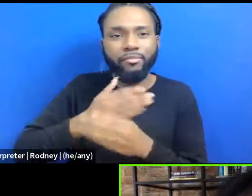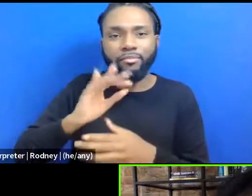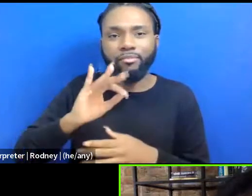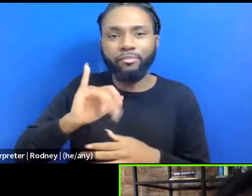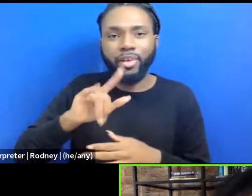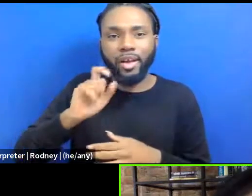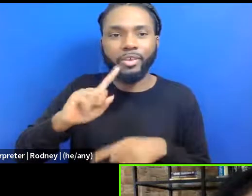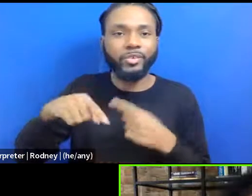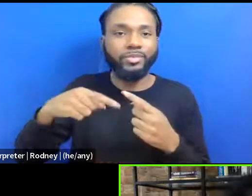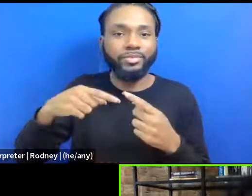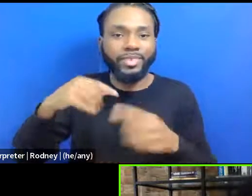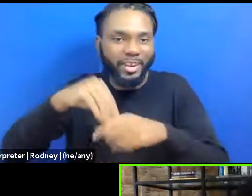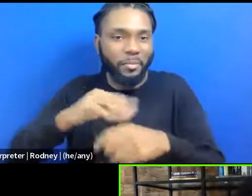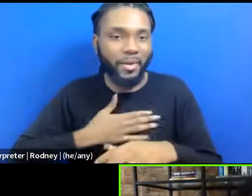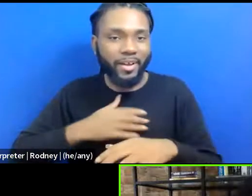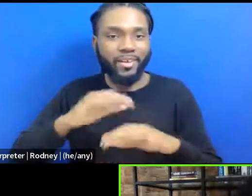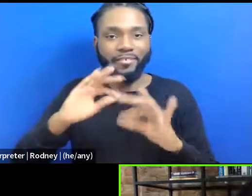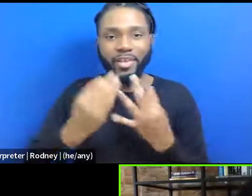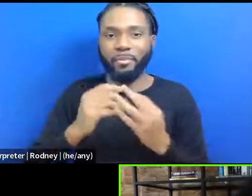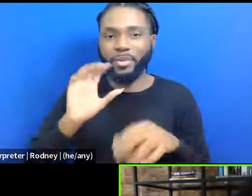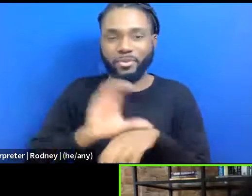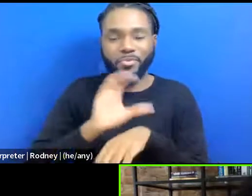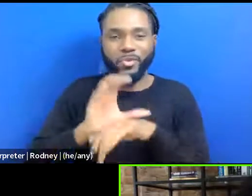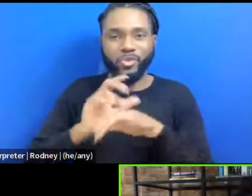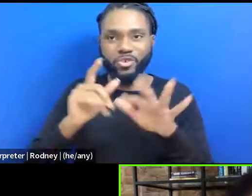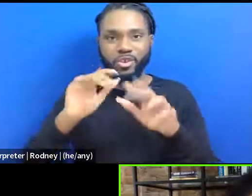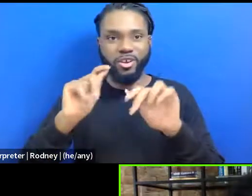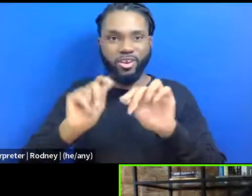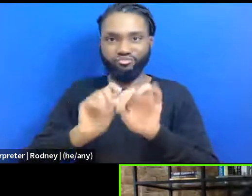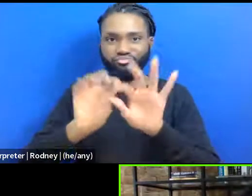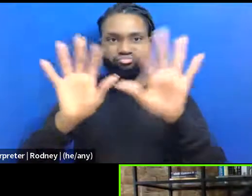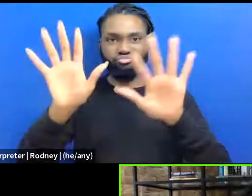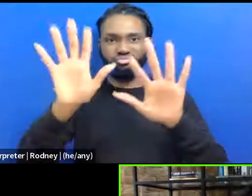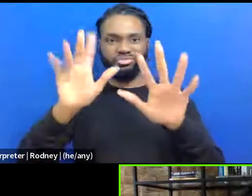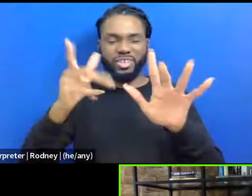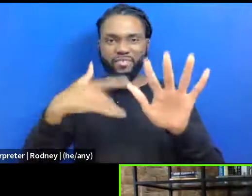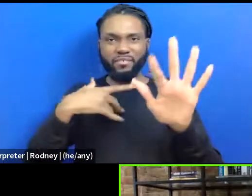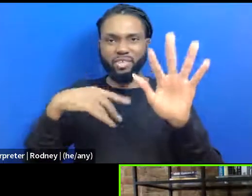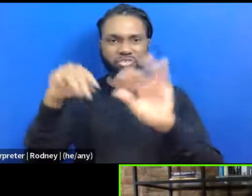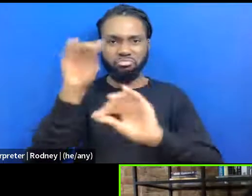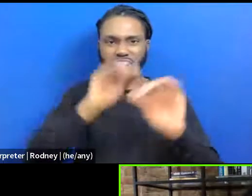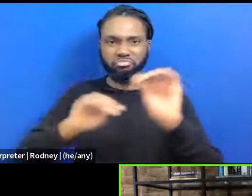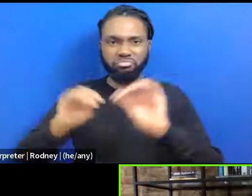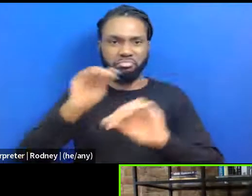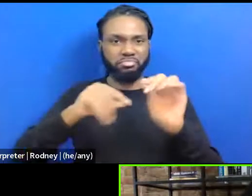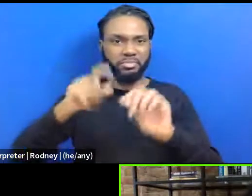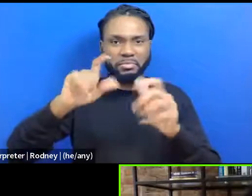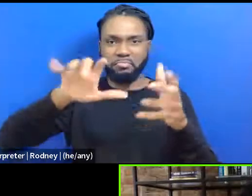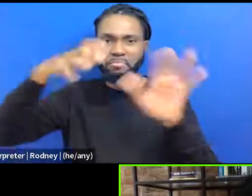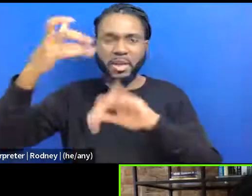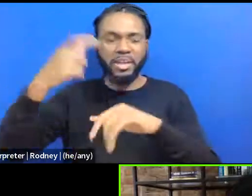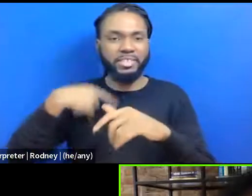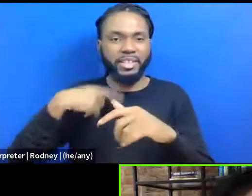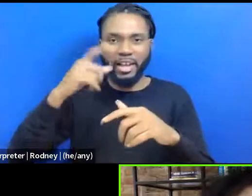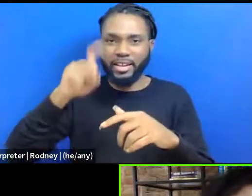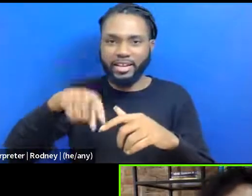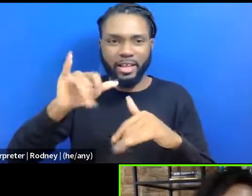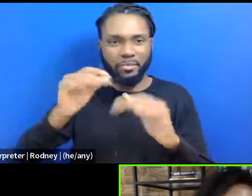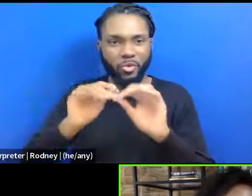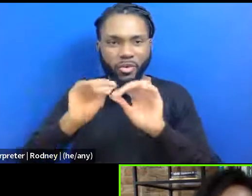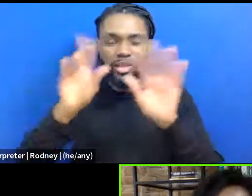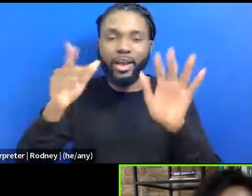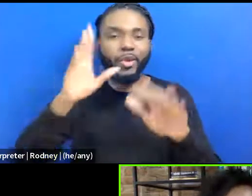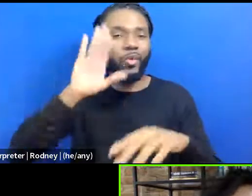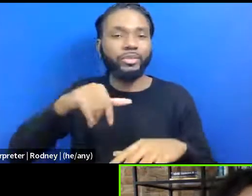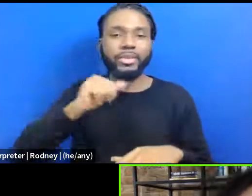our family computer, like, this is not like, this is a mess. I need this to make sense to you. It's not even my account,